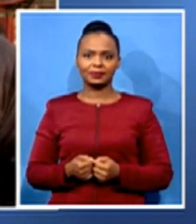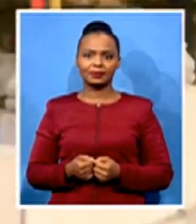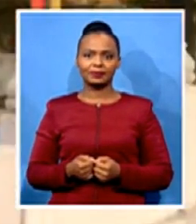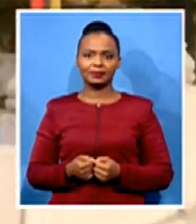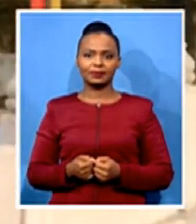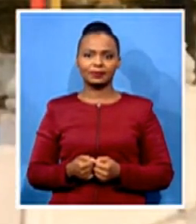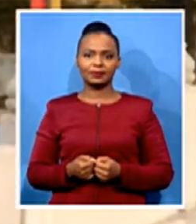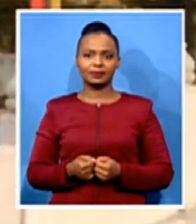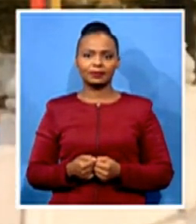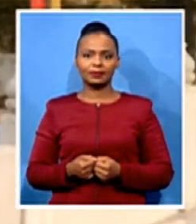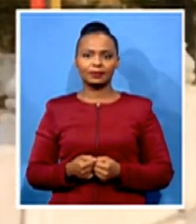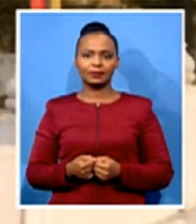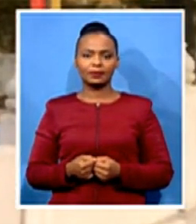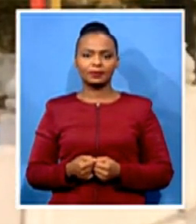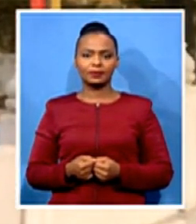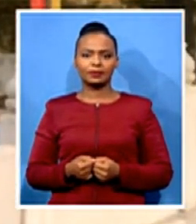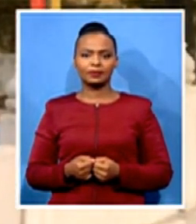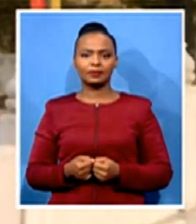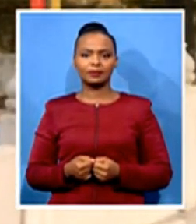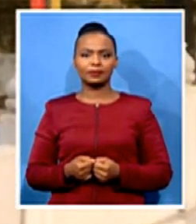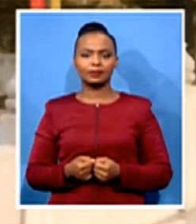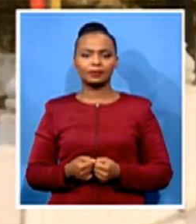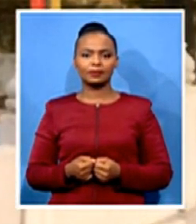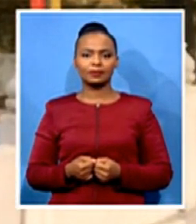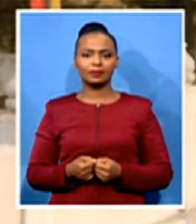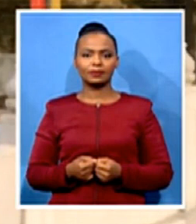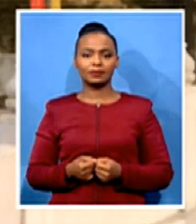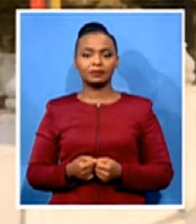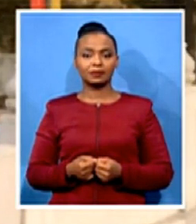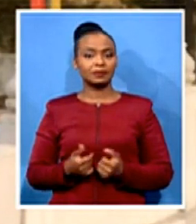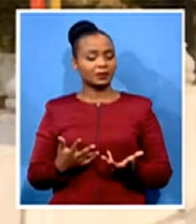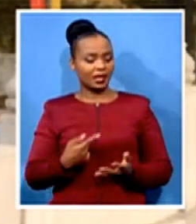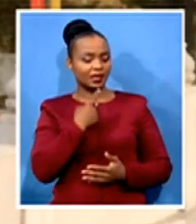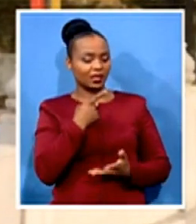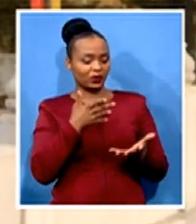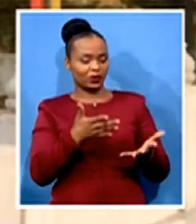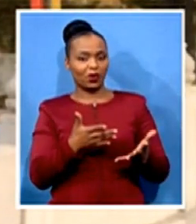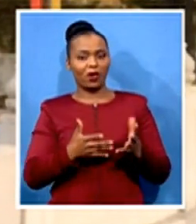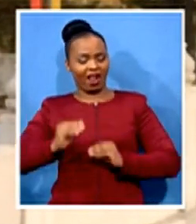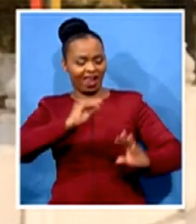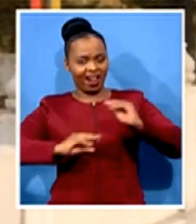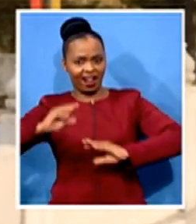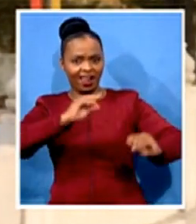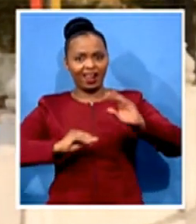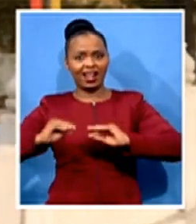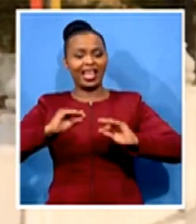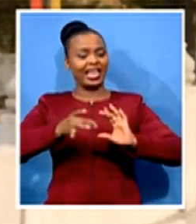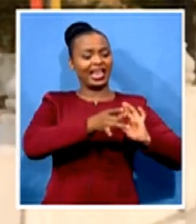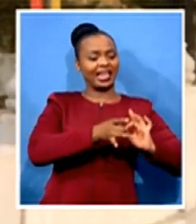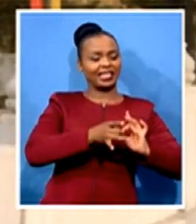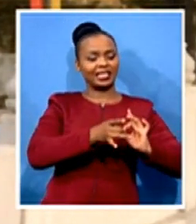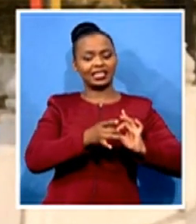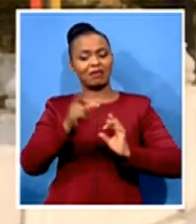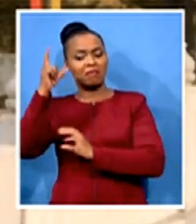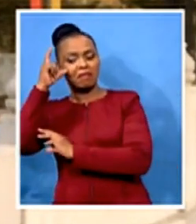Well, you say that, but I mean, a lot of people are going to be talking about what sort of relationship Joe Biden will have with Chinese leader